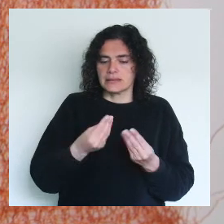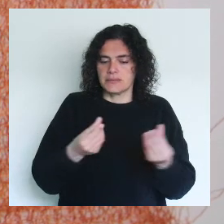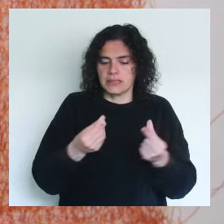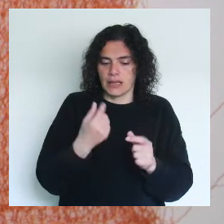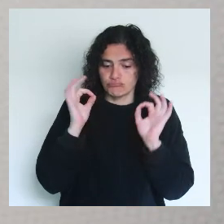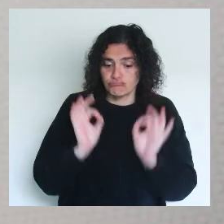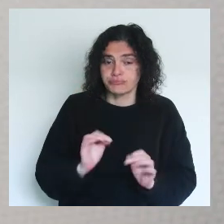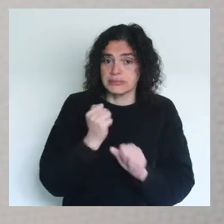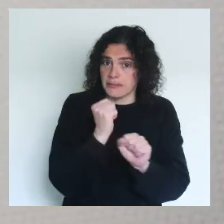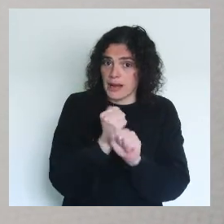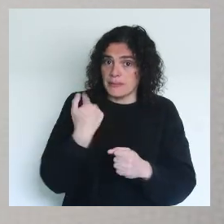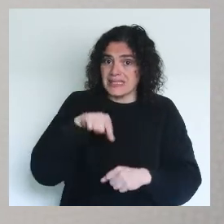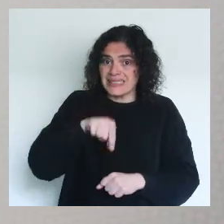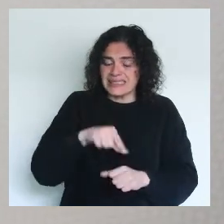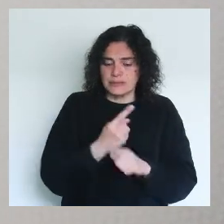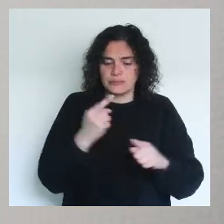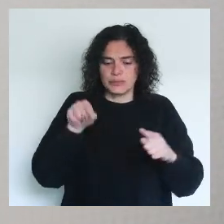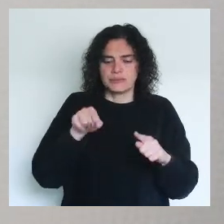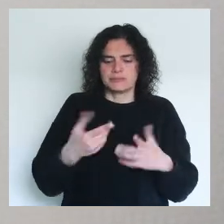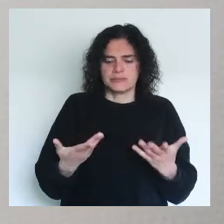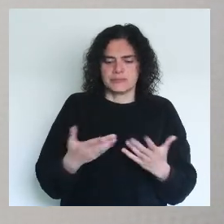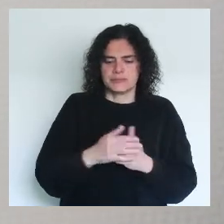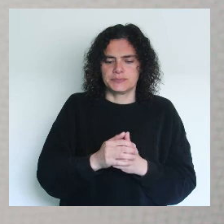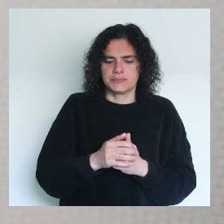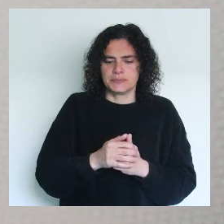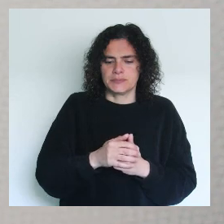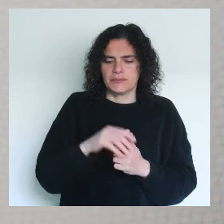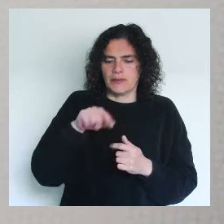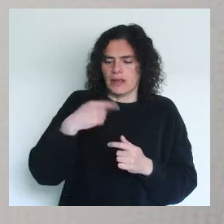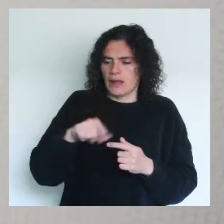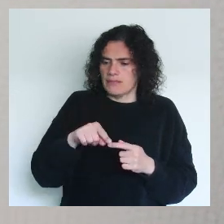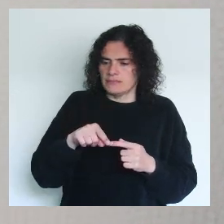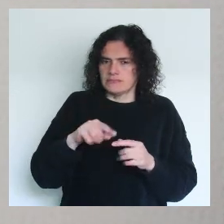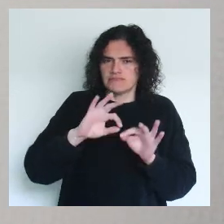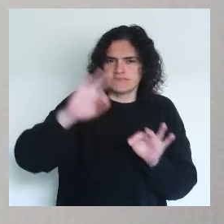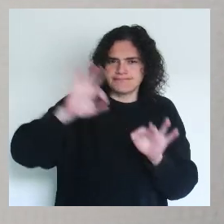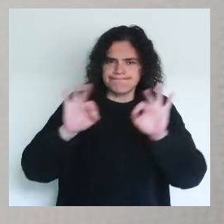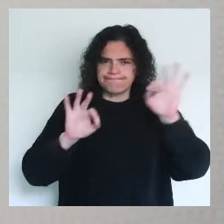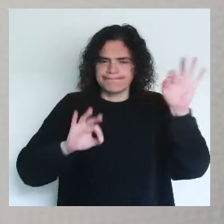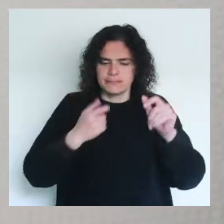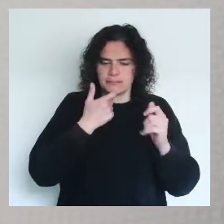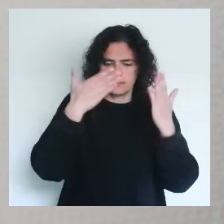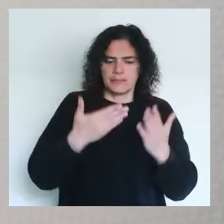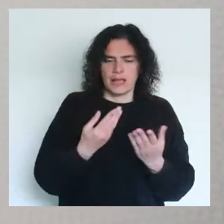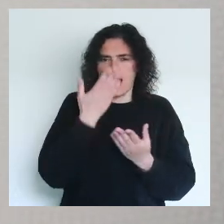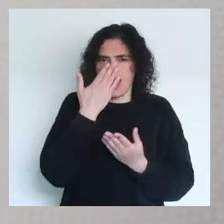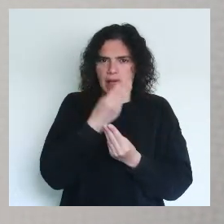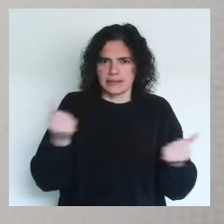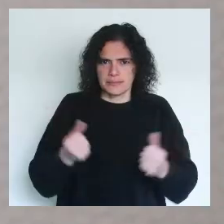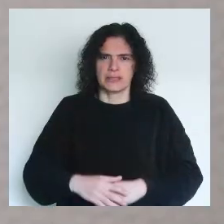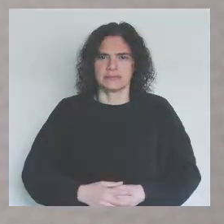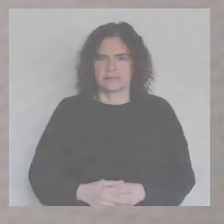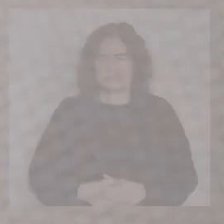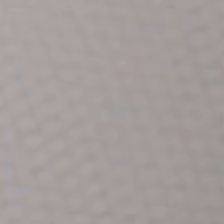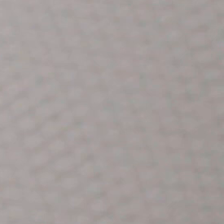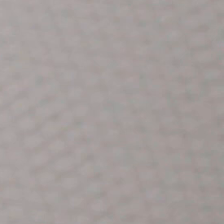work materiality, but here, because one day, this pencil on the wall will just disappear. So, let's here.